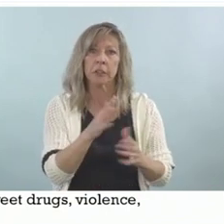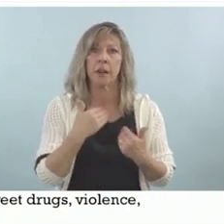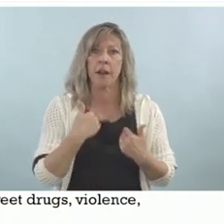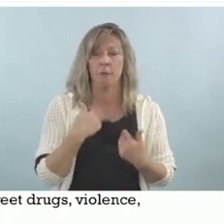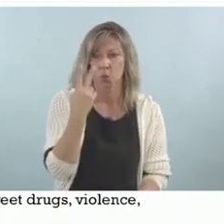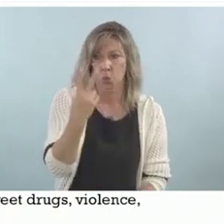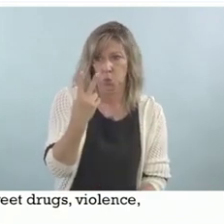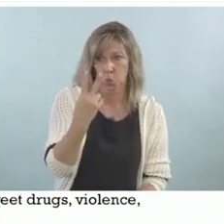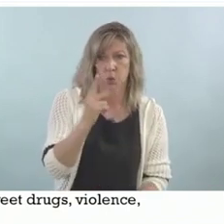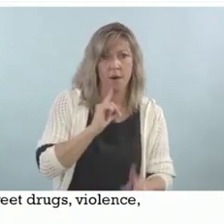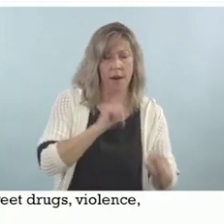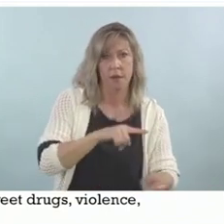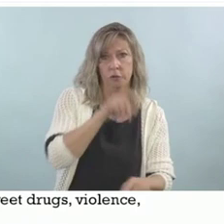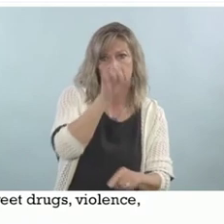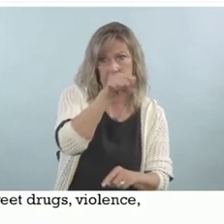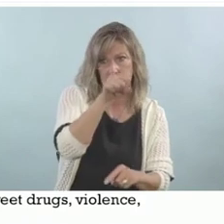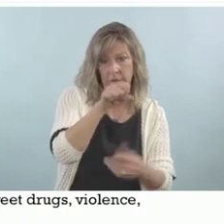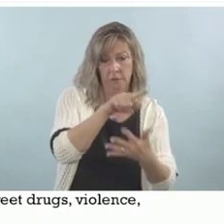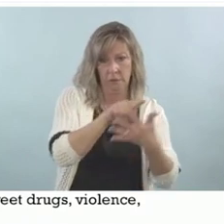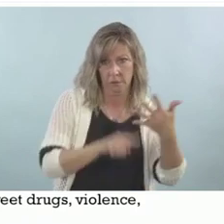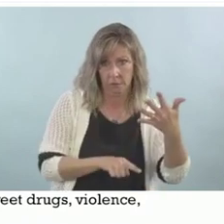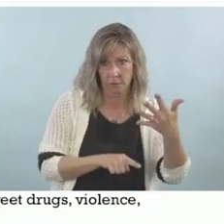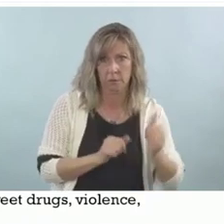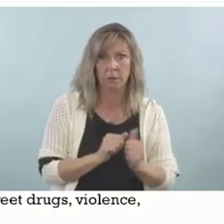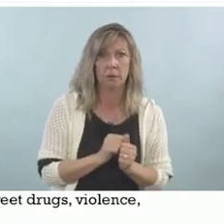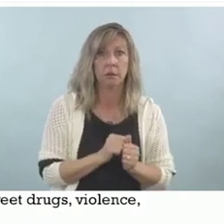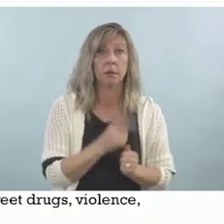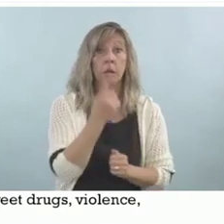One in 16 were exposed to at least four.